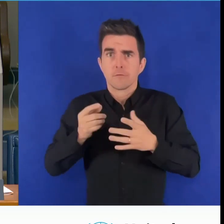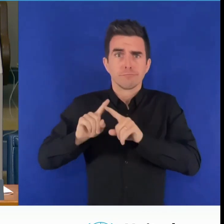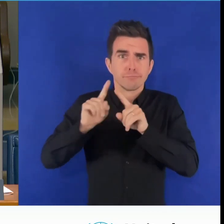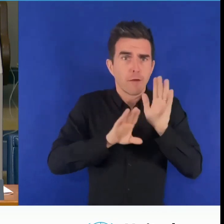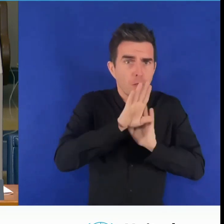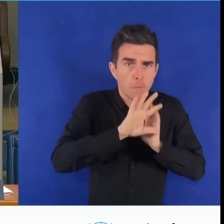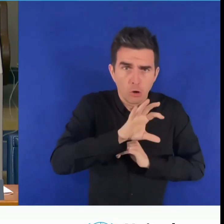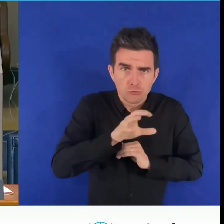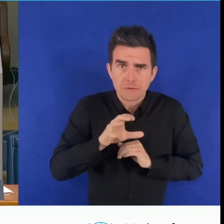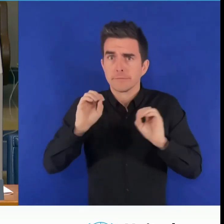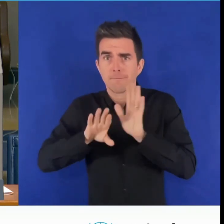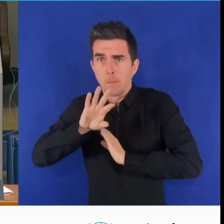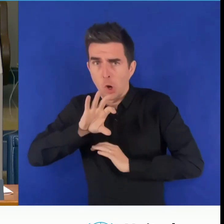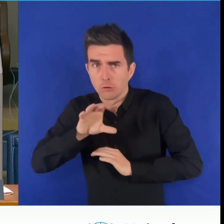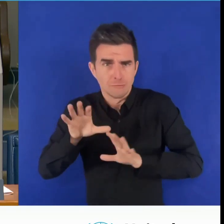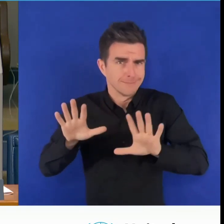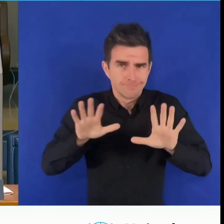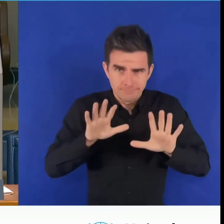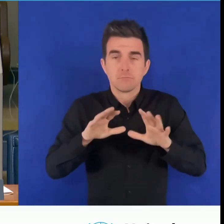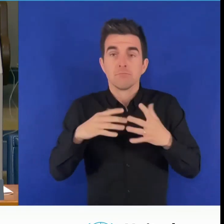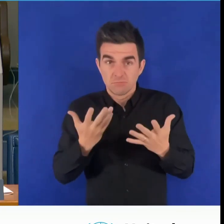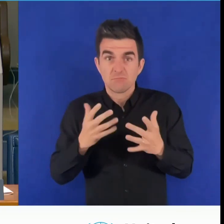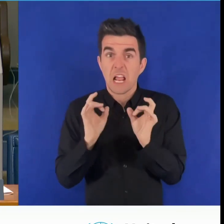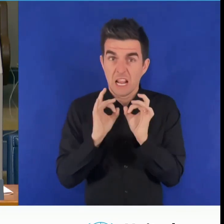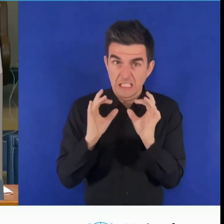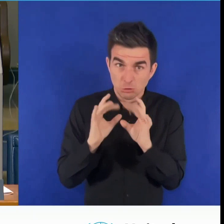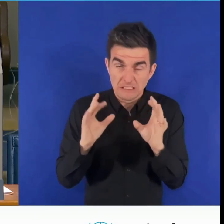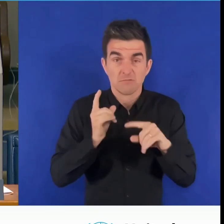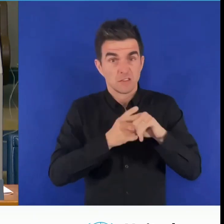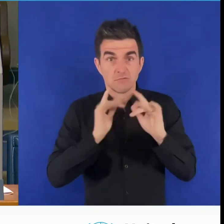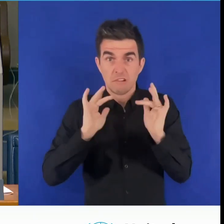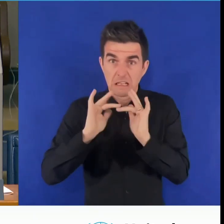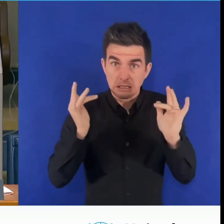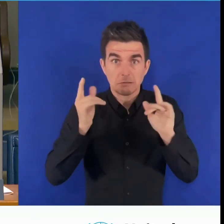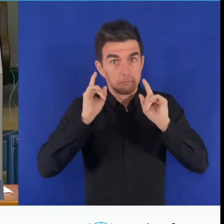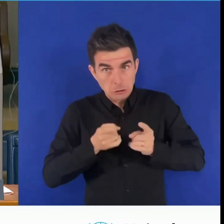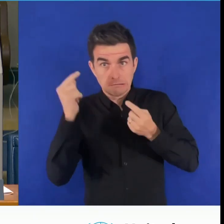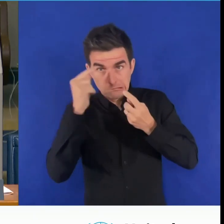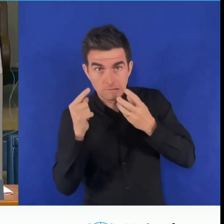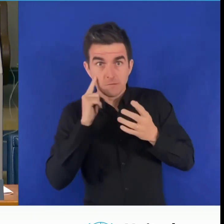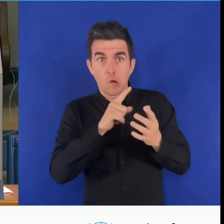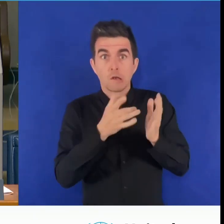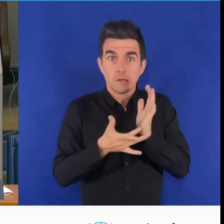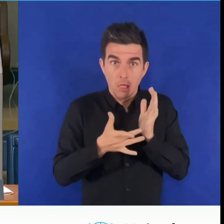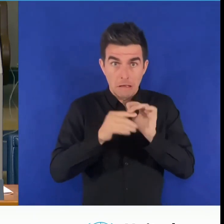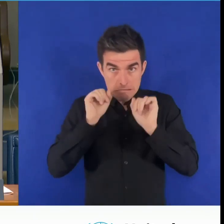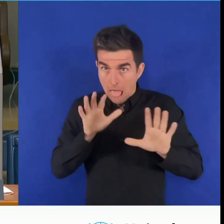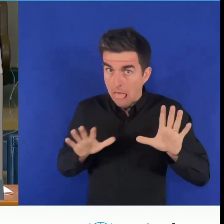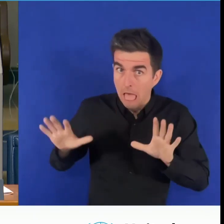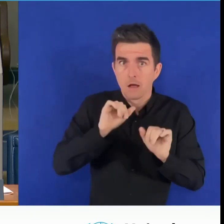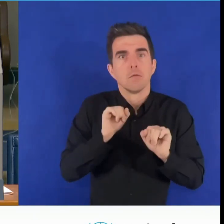and not always available in developing countries. And for many persons with disabilities in developing countries, they are not affordable.